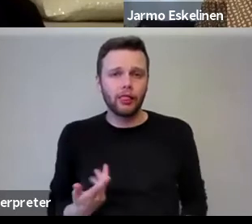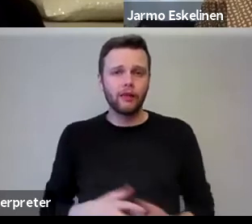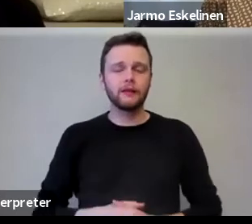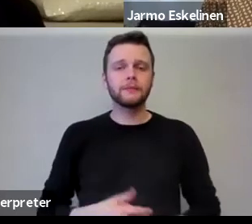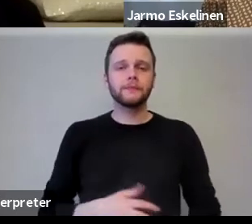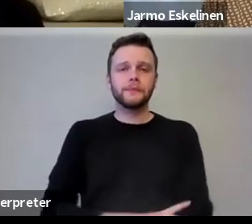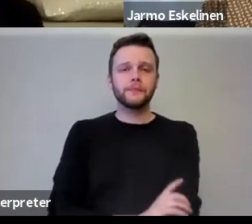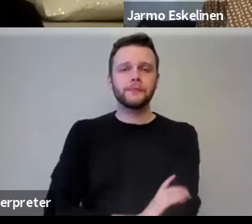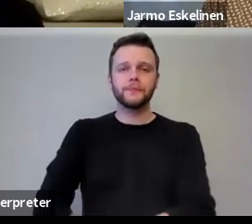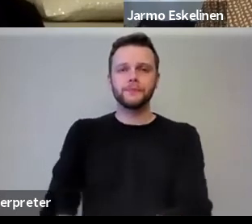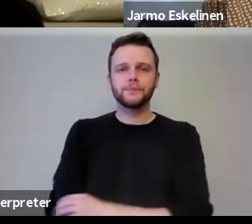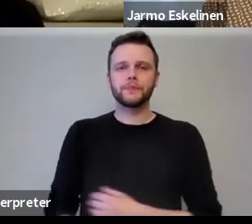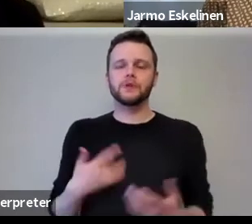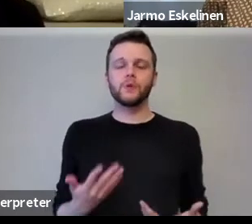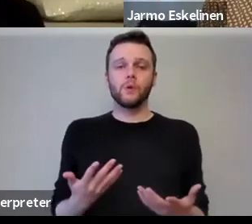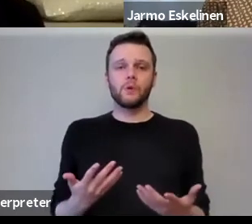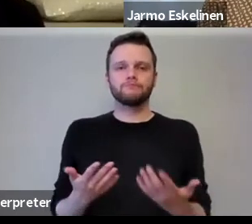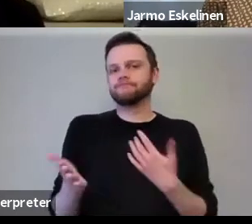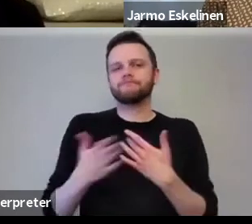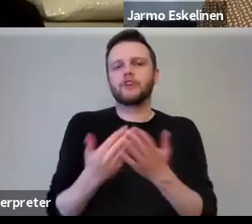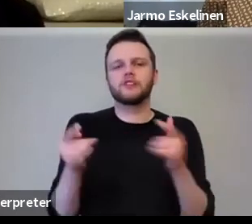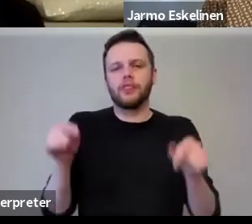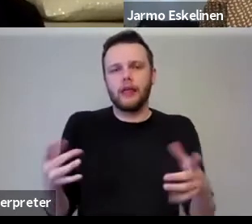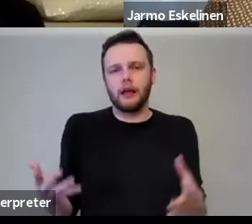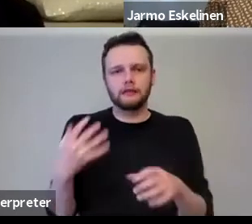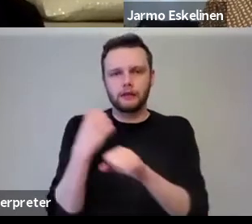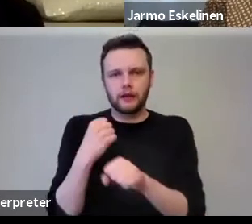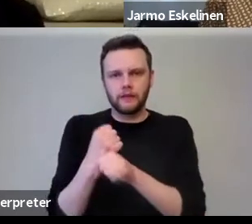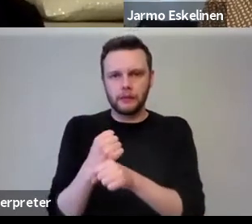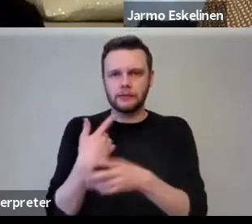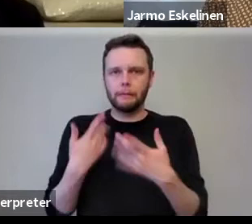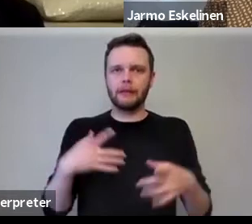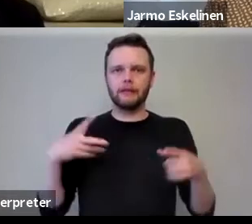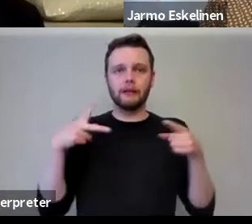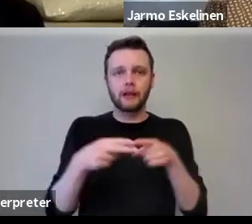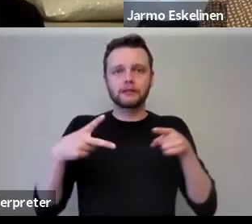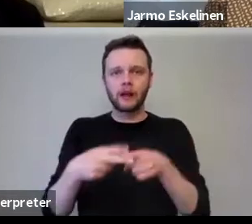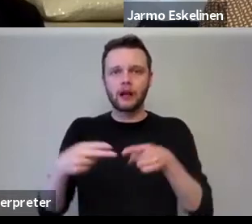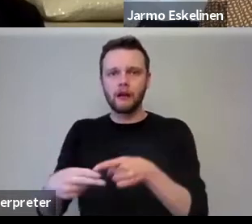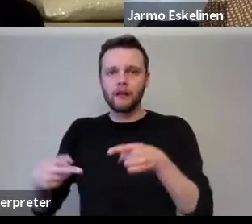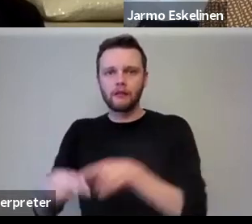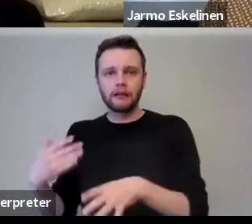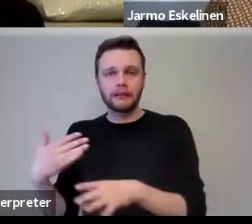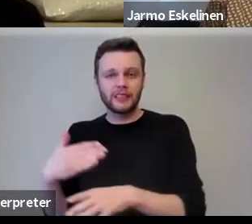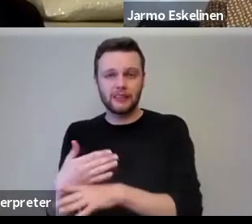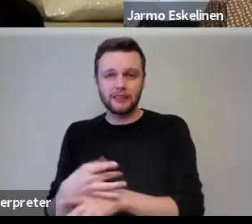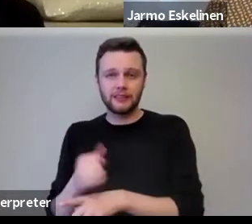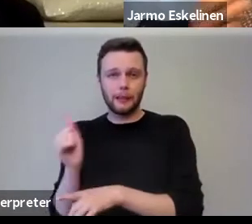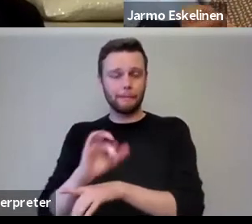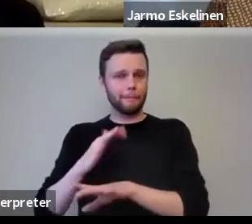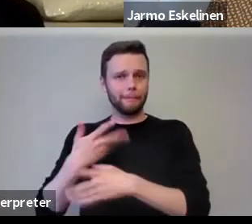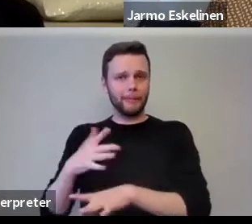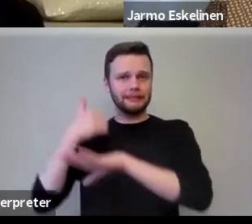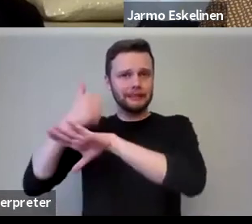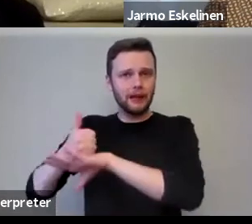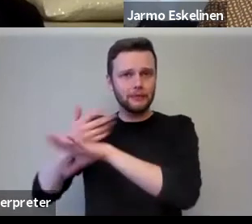and regardless of that, governments did cut lots of activities which were in place to manage